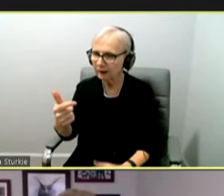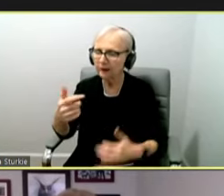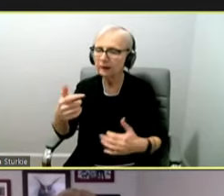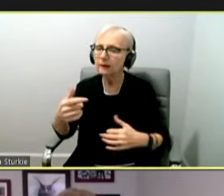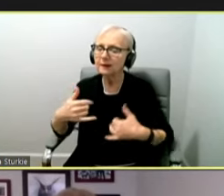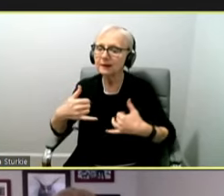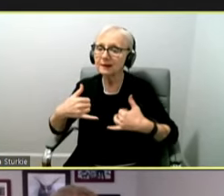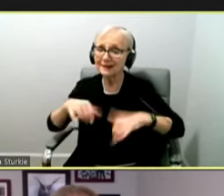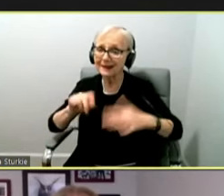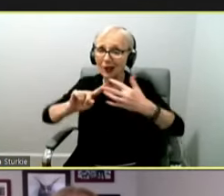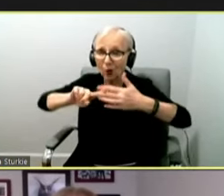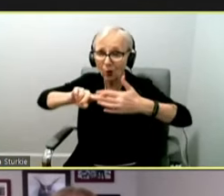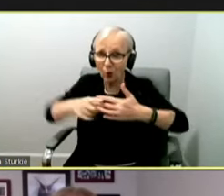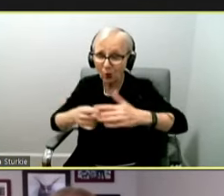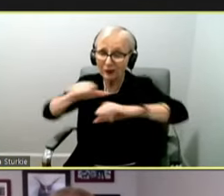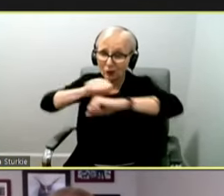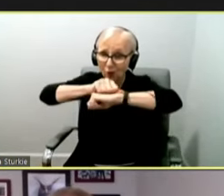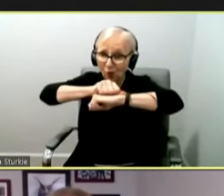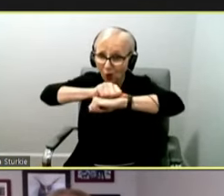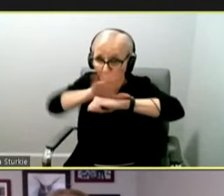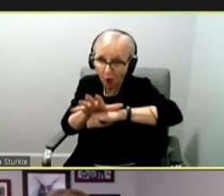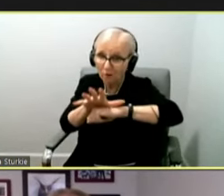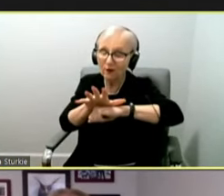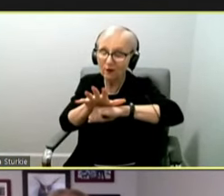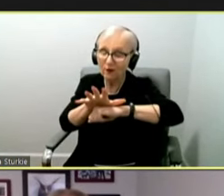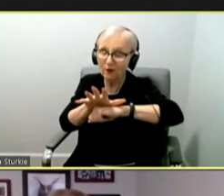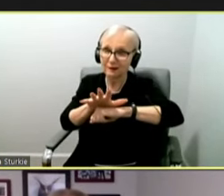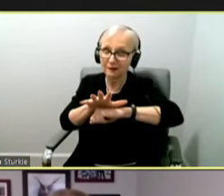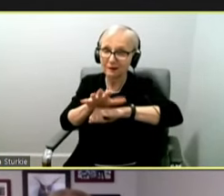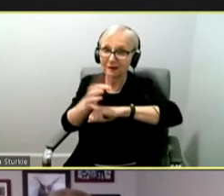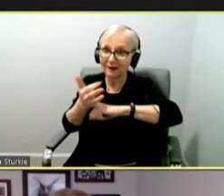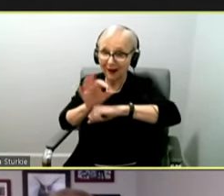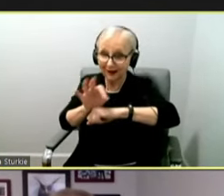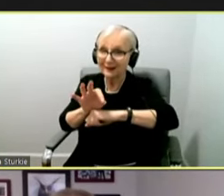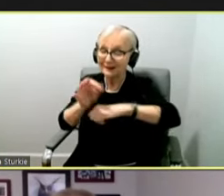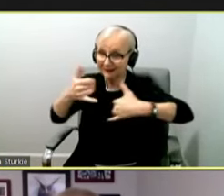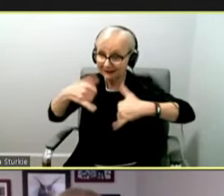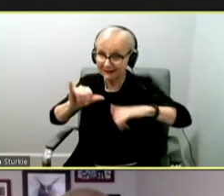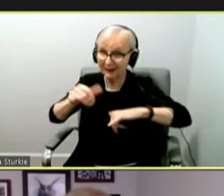exist, like the thing that got this whole thing kickstarted, or is it just gone?